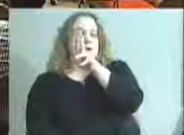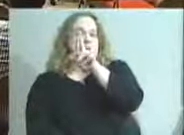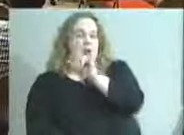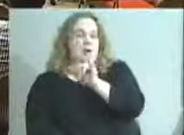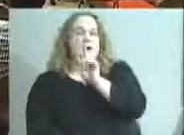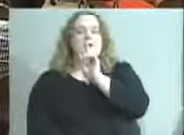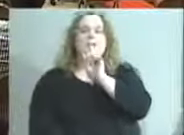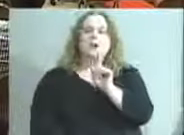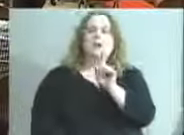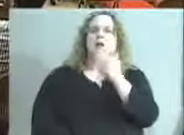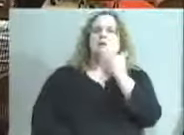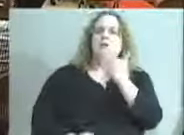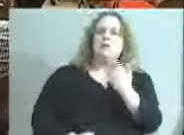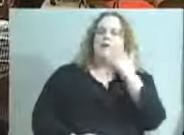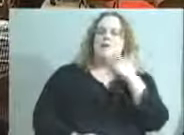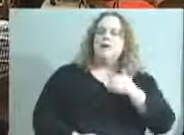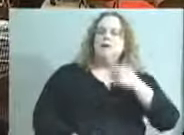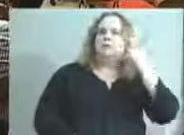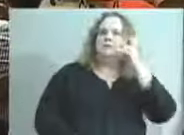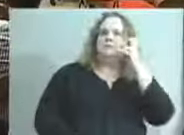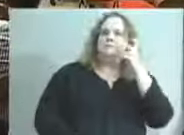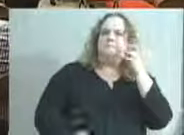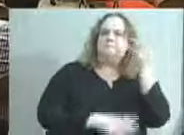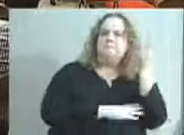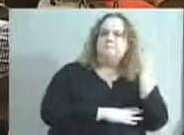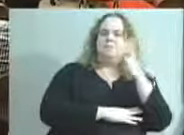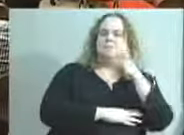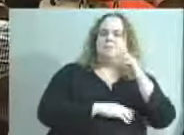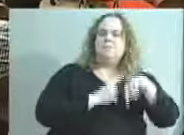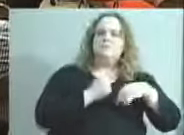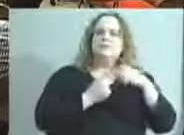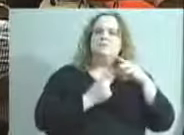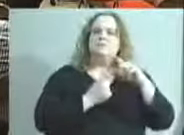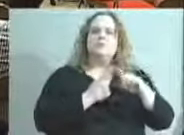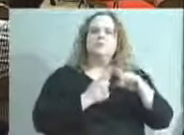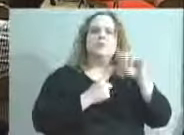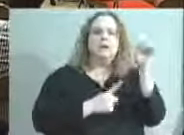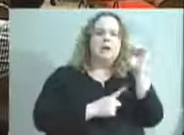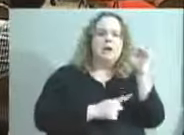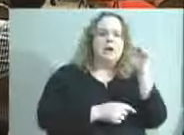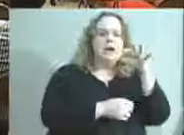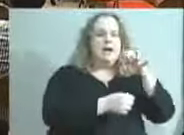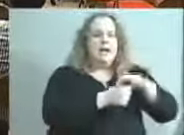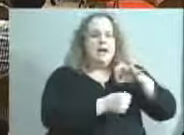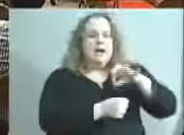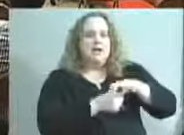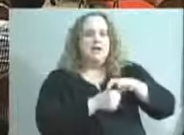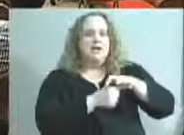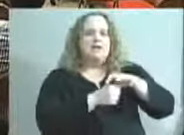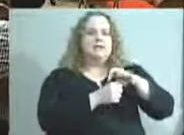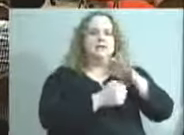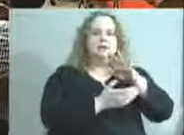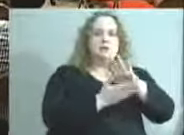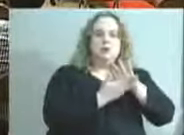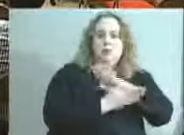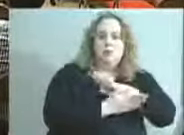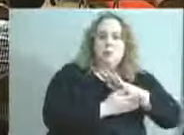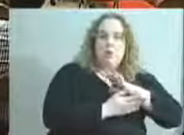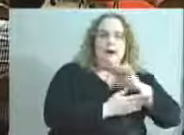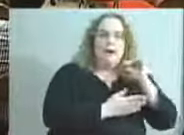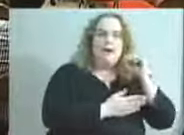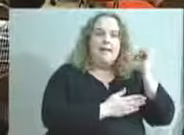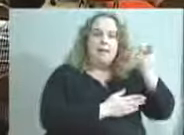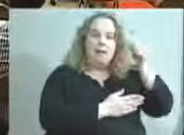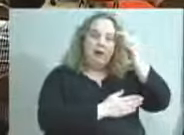to hear him talk so specifically about the power and importance of democratically elected school boards and that the governance, the